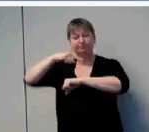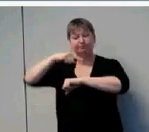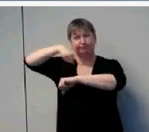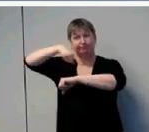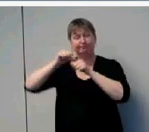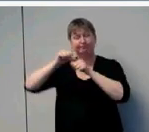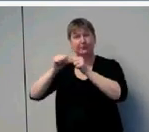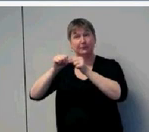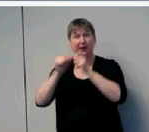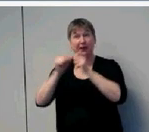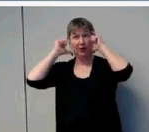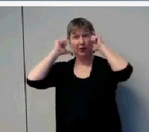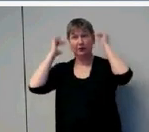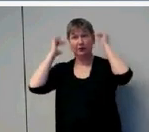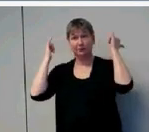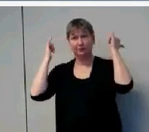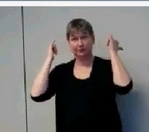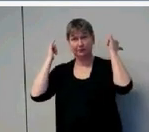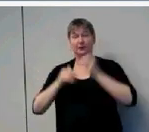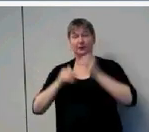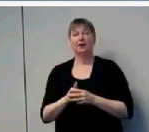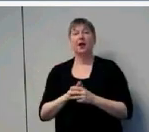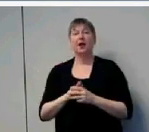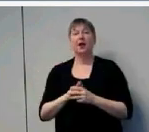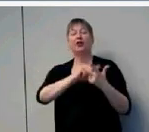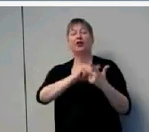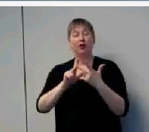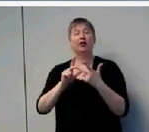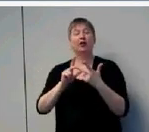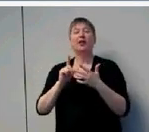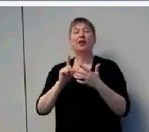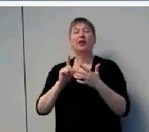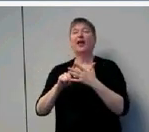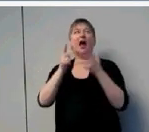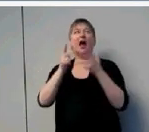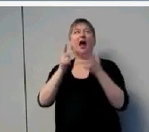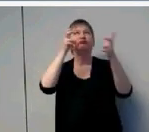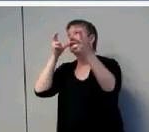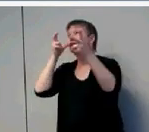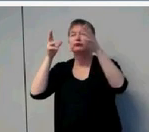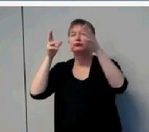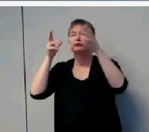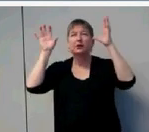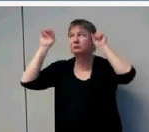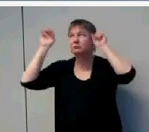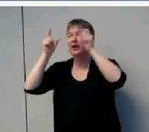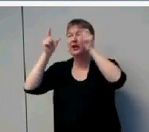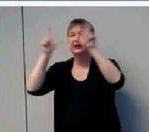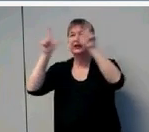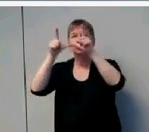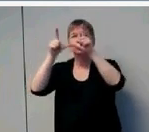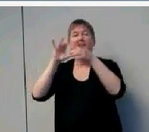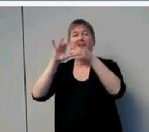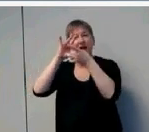thirdly, the quality of the linguistic input that the child is exposed to in the home. So we went about